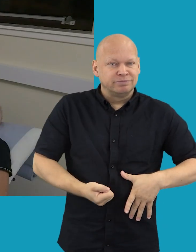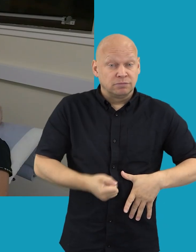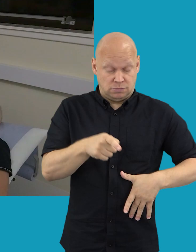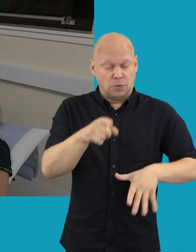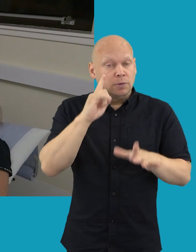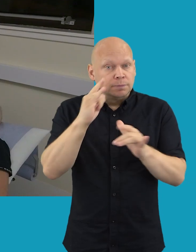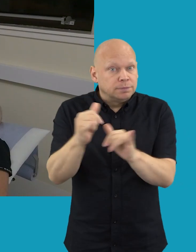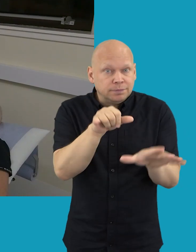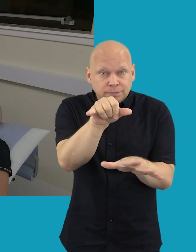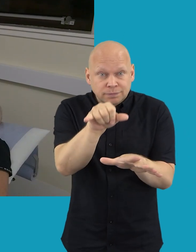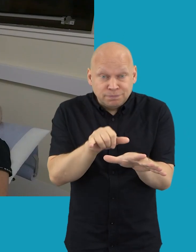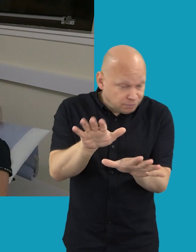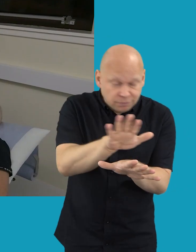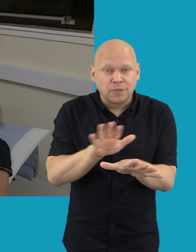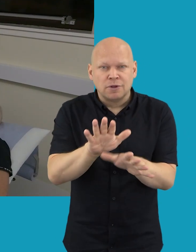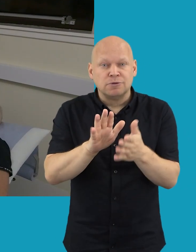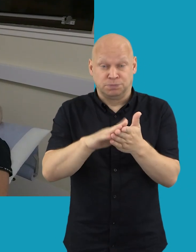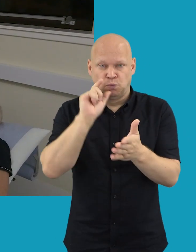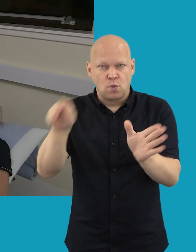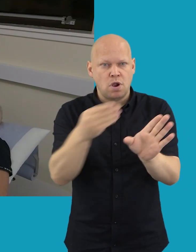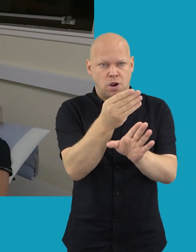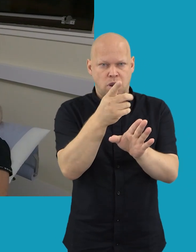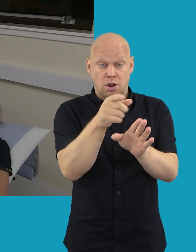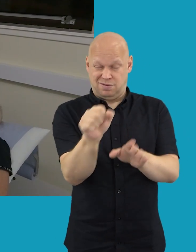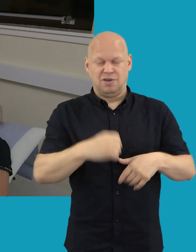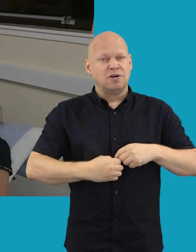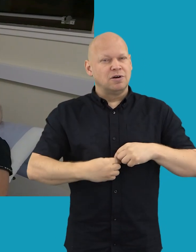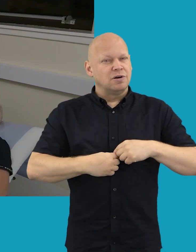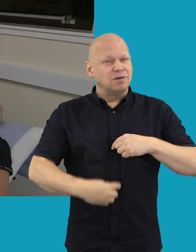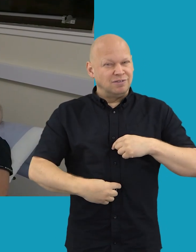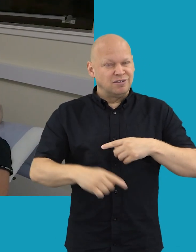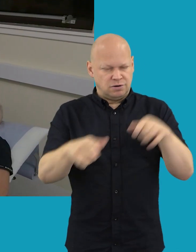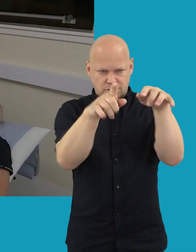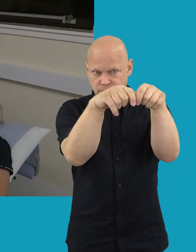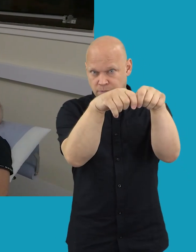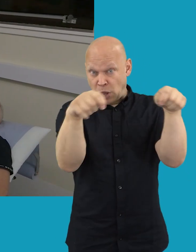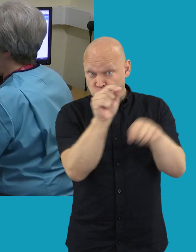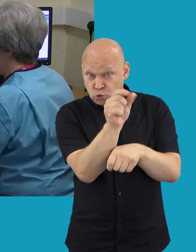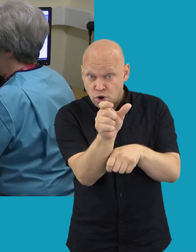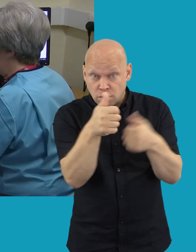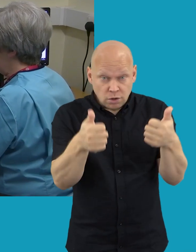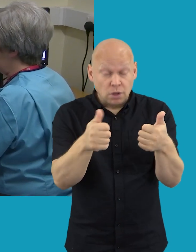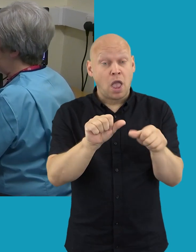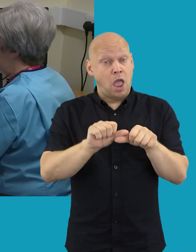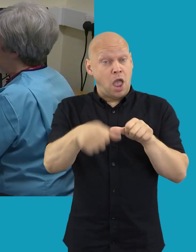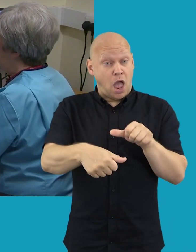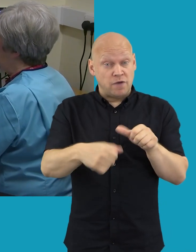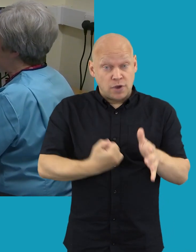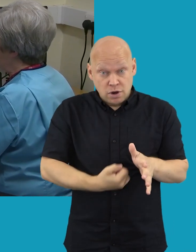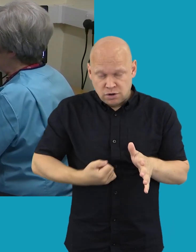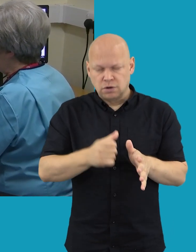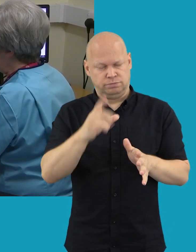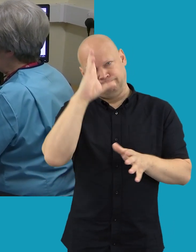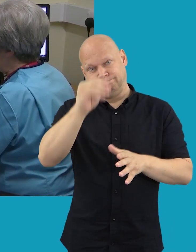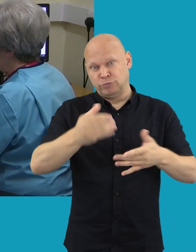The Screener will then look at the image of your aorta on the screen and take some measurements. After the scan, you'll be told your